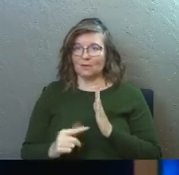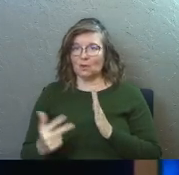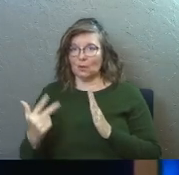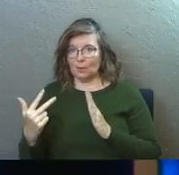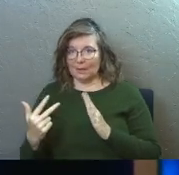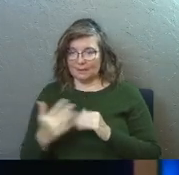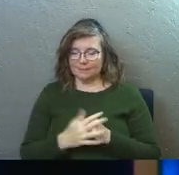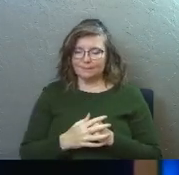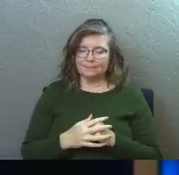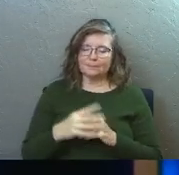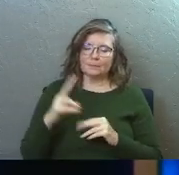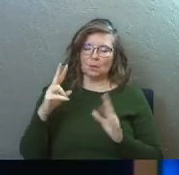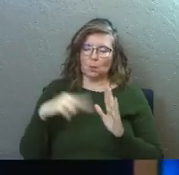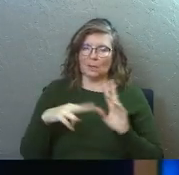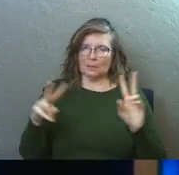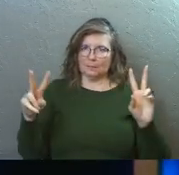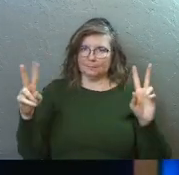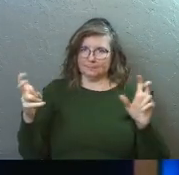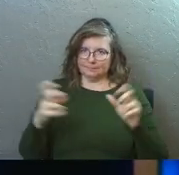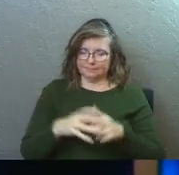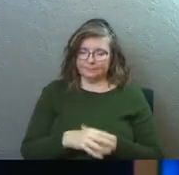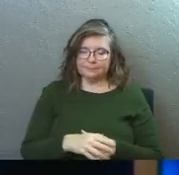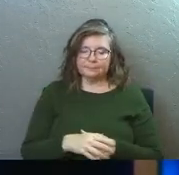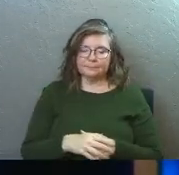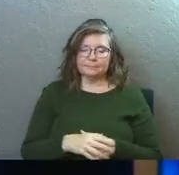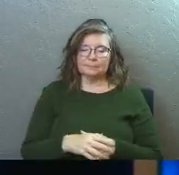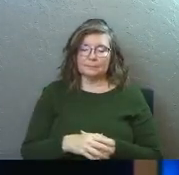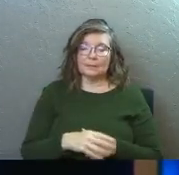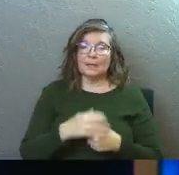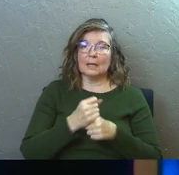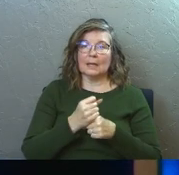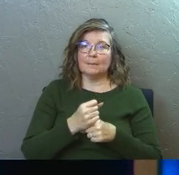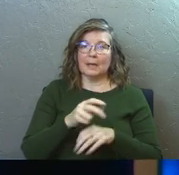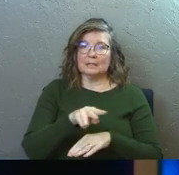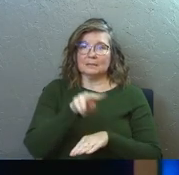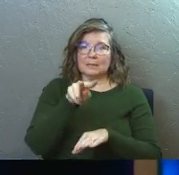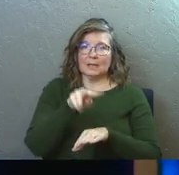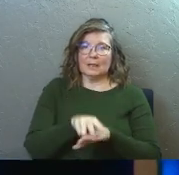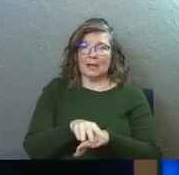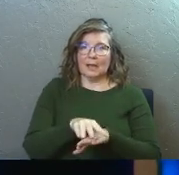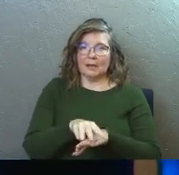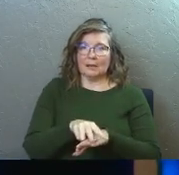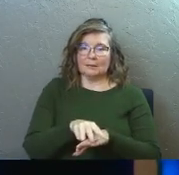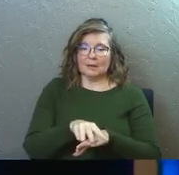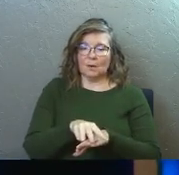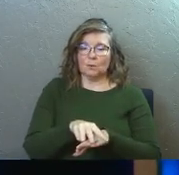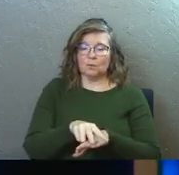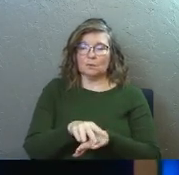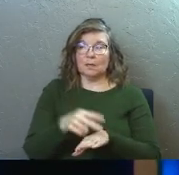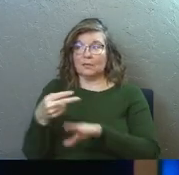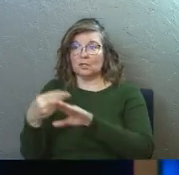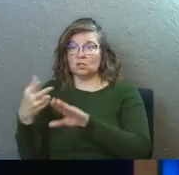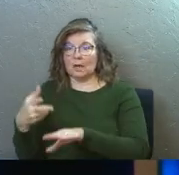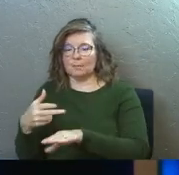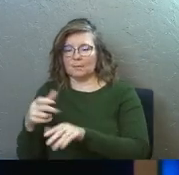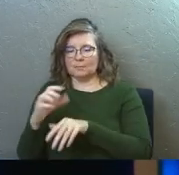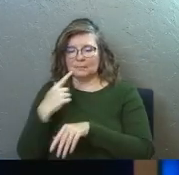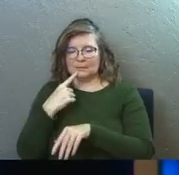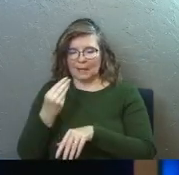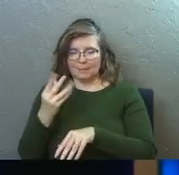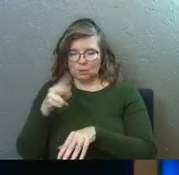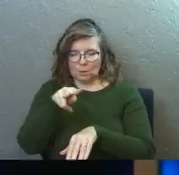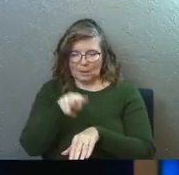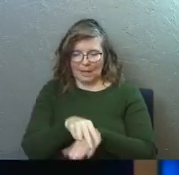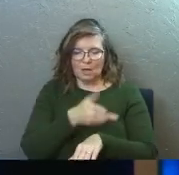three. So let me read this to you really quick. Verse two, he makes me lie down. The shepherd makes me lie down in green pastures.